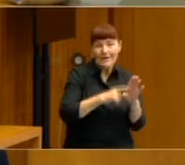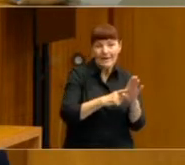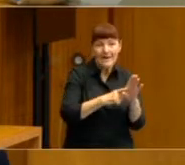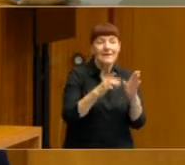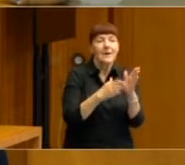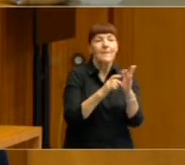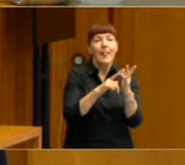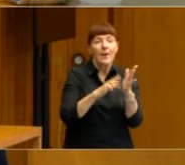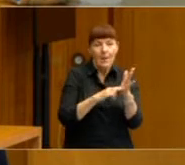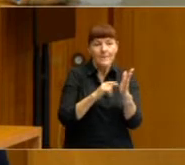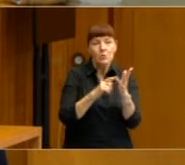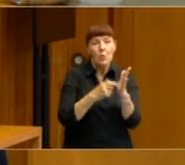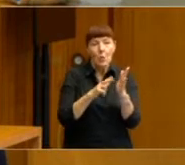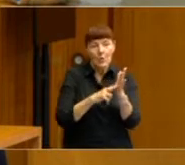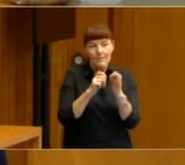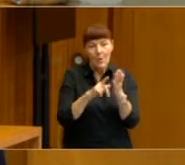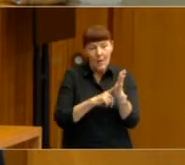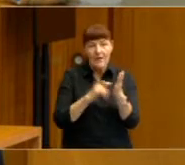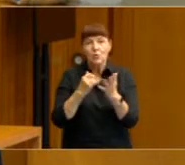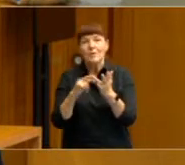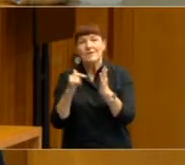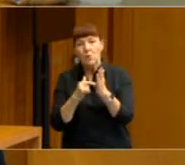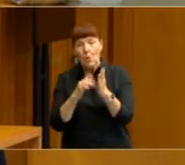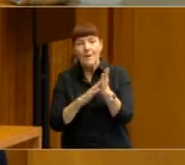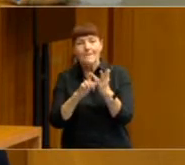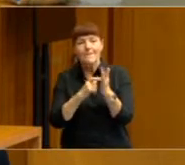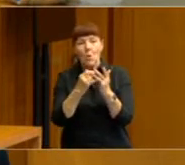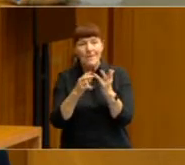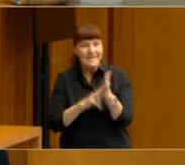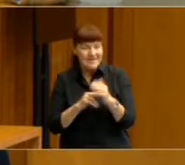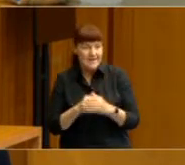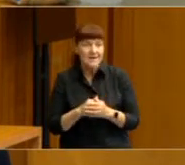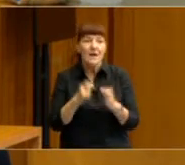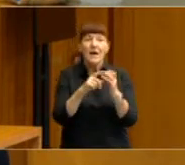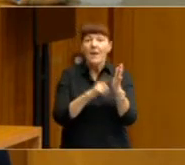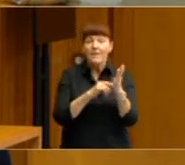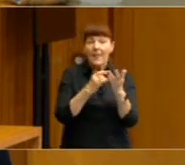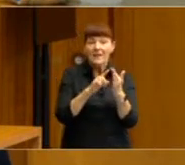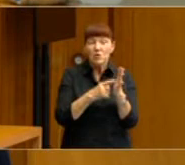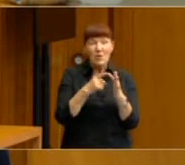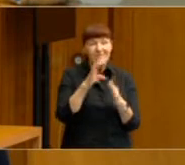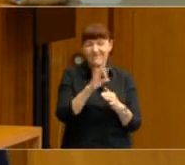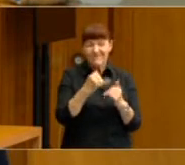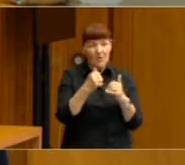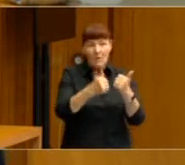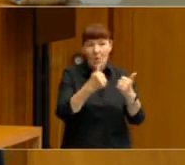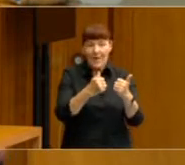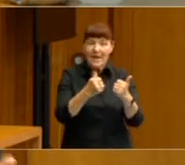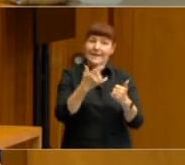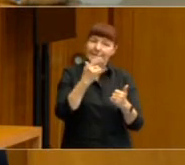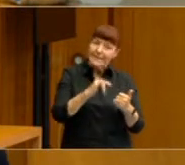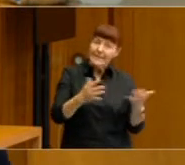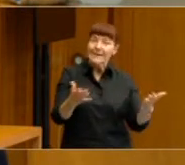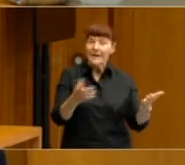Scott Morrison. And what we find analysing the data is that Bill Shorten's on popularity was a factor that shifted votes.